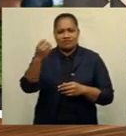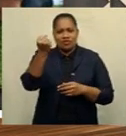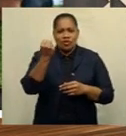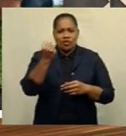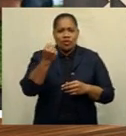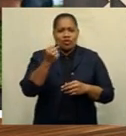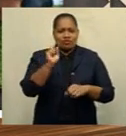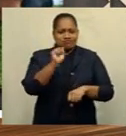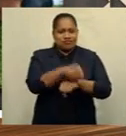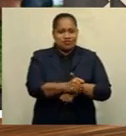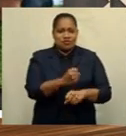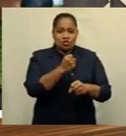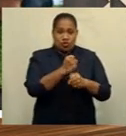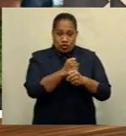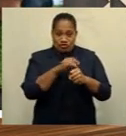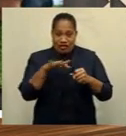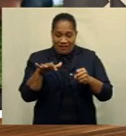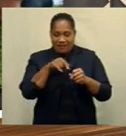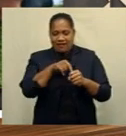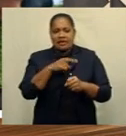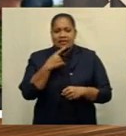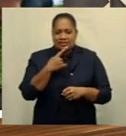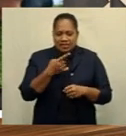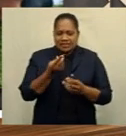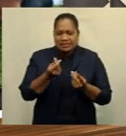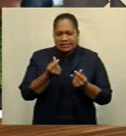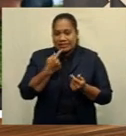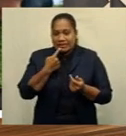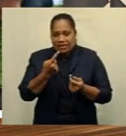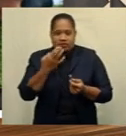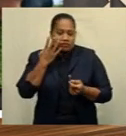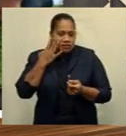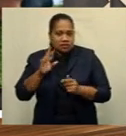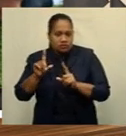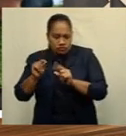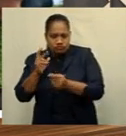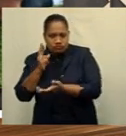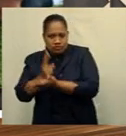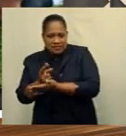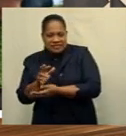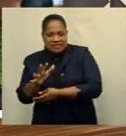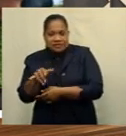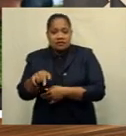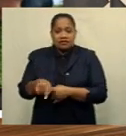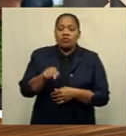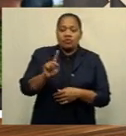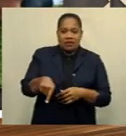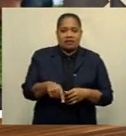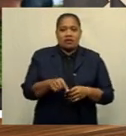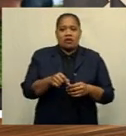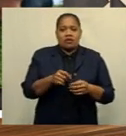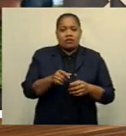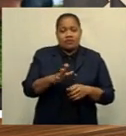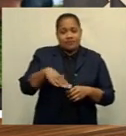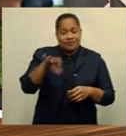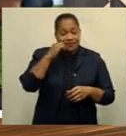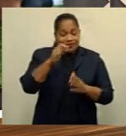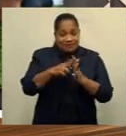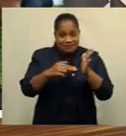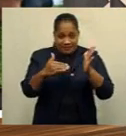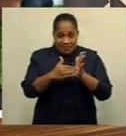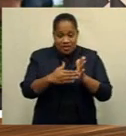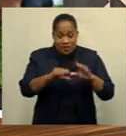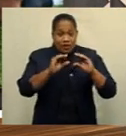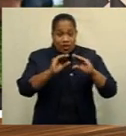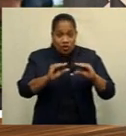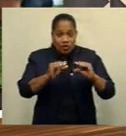They accept it's easier said than done, more so going up against the All Blacks after a decade. However, Coach Vern Cotta is optimistic.